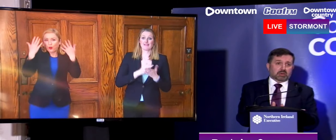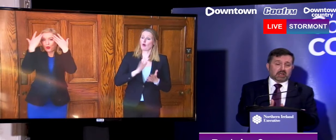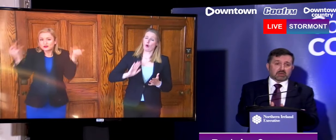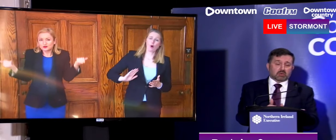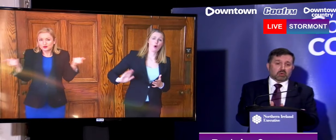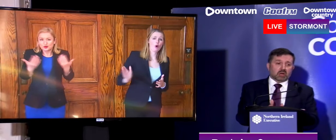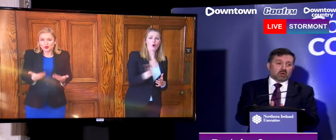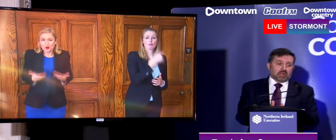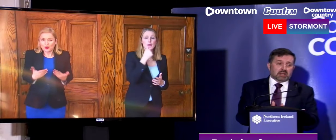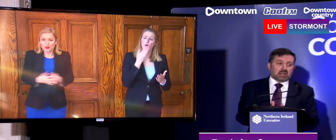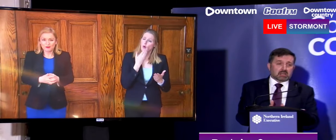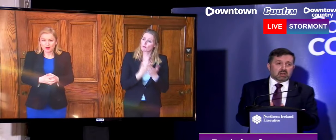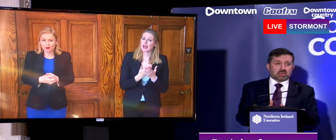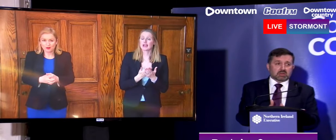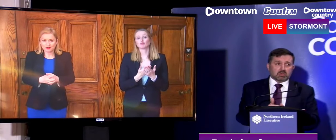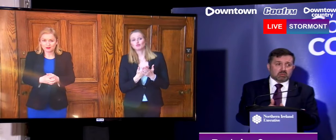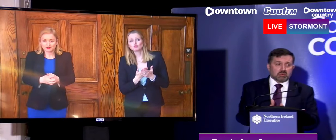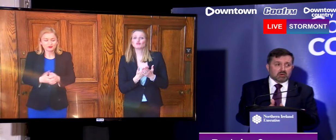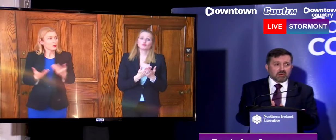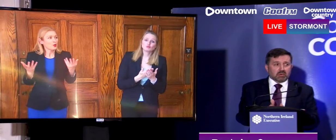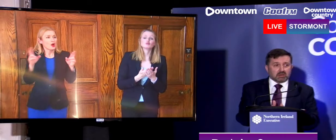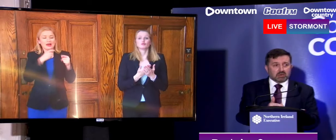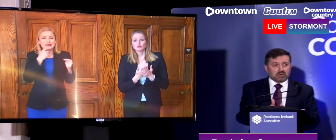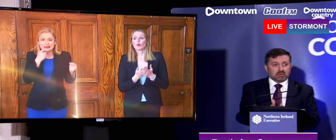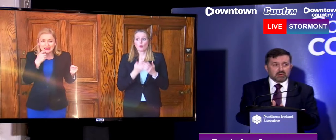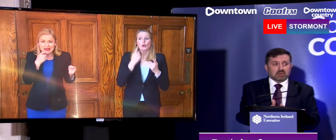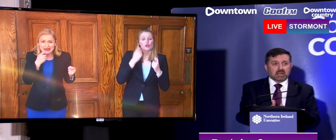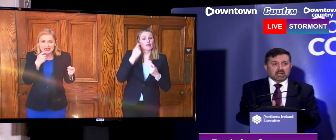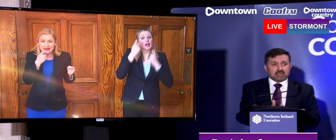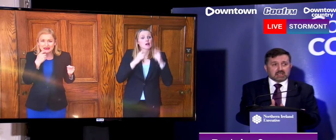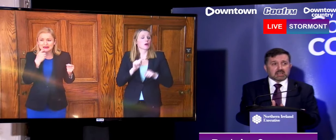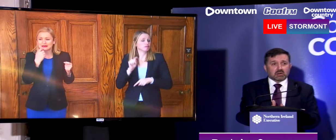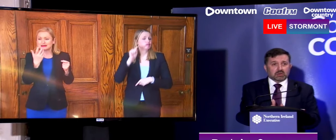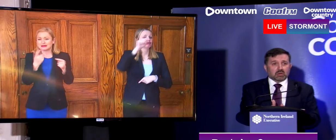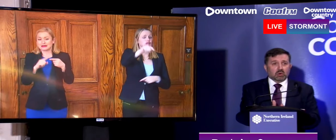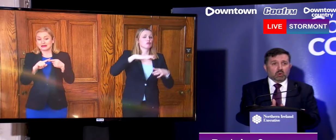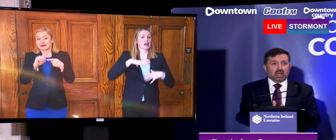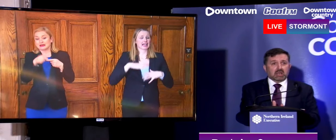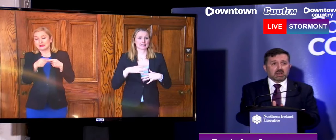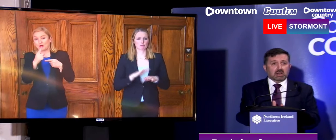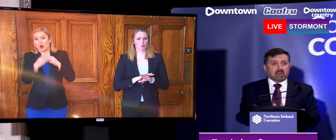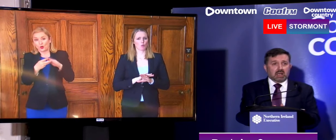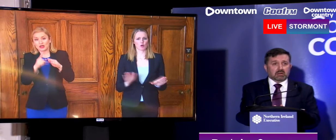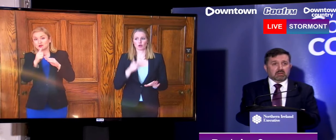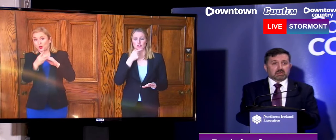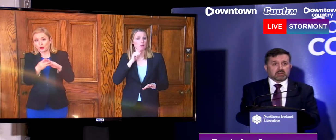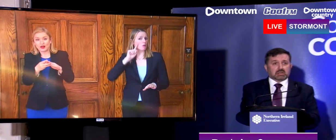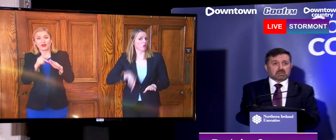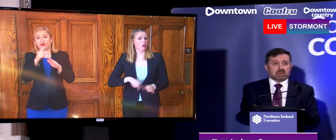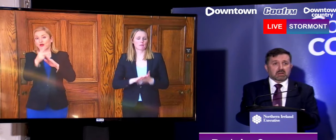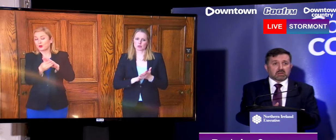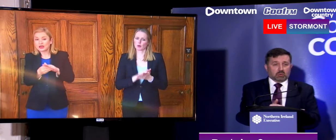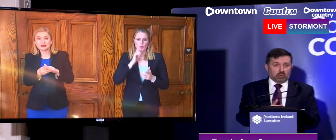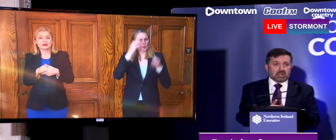guidance that we're putting here. So when the indication comes, know, we're over a week or two, you know, this isn't going to go away at the end of the